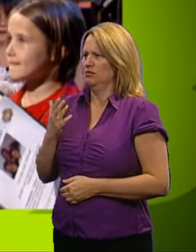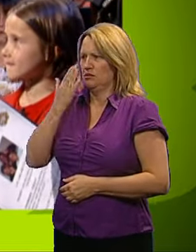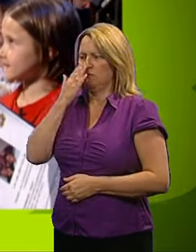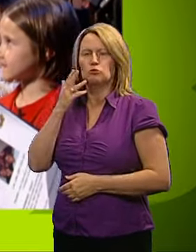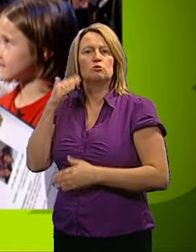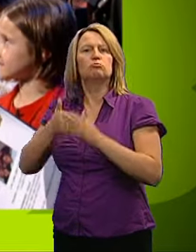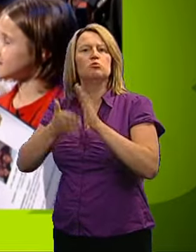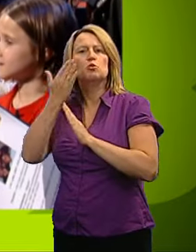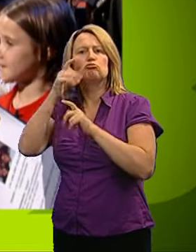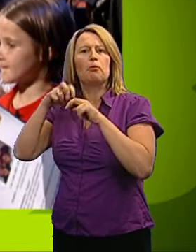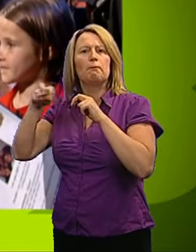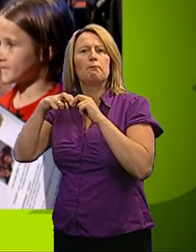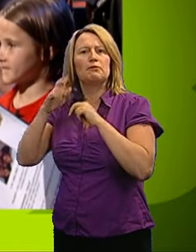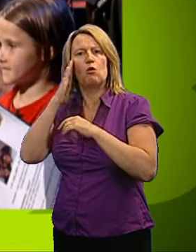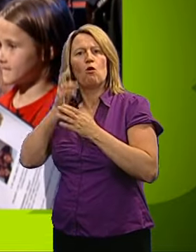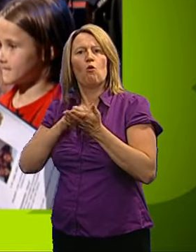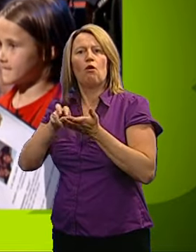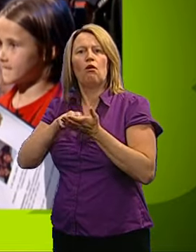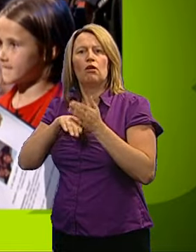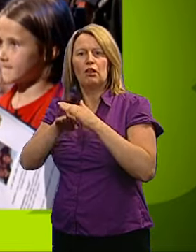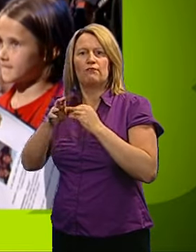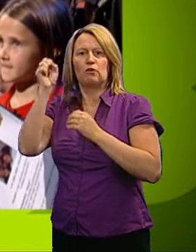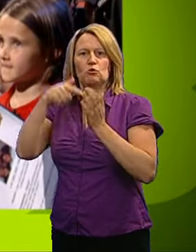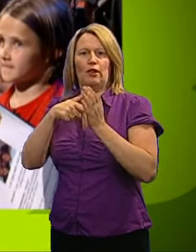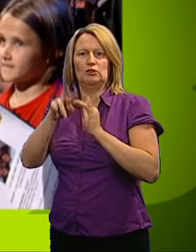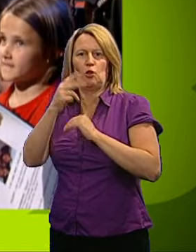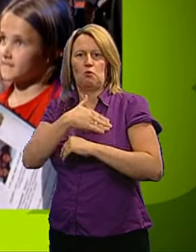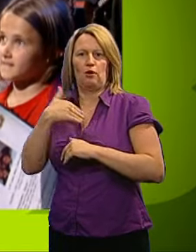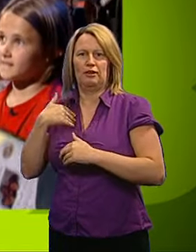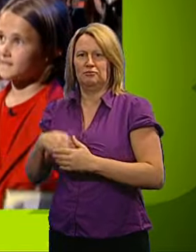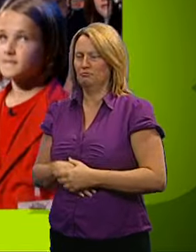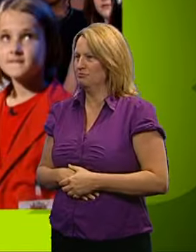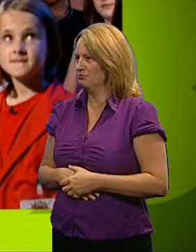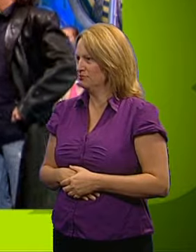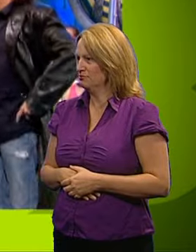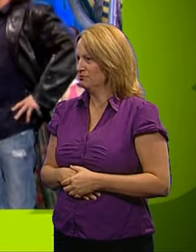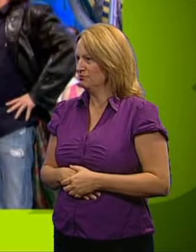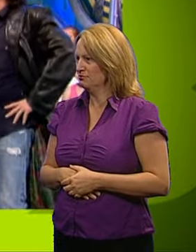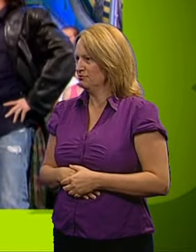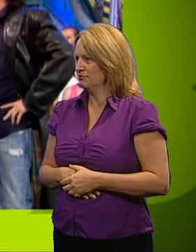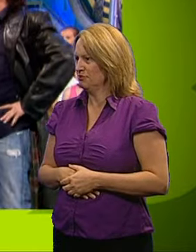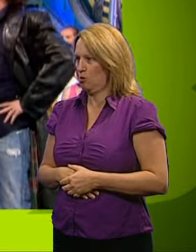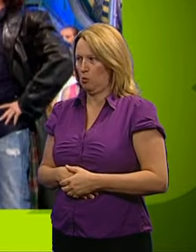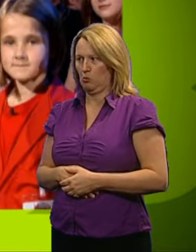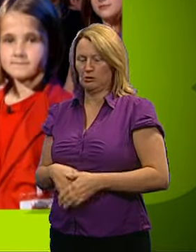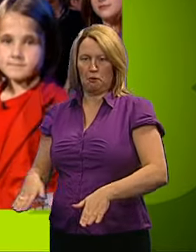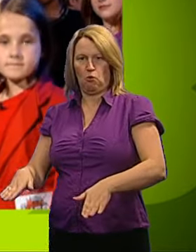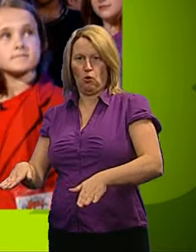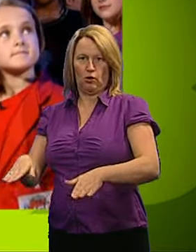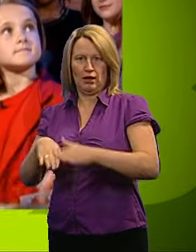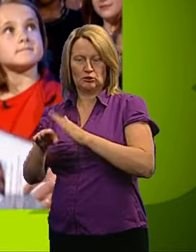residential trip, I sleptwalked and I was found on the toilet at two o'clock in the morning. Have you sleepwalked into the laboratory?